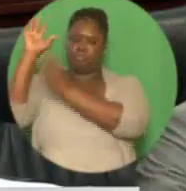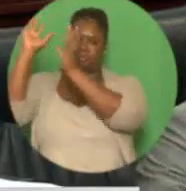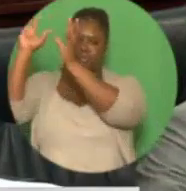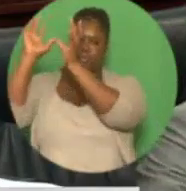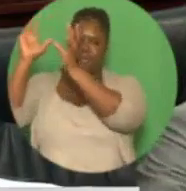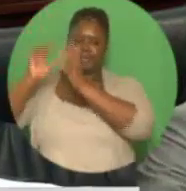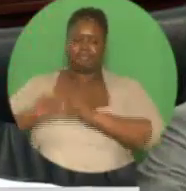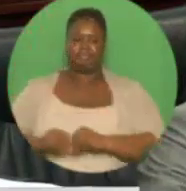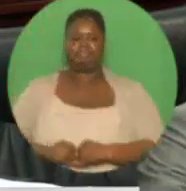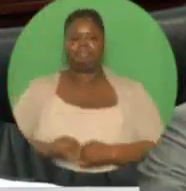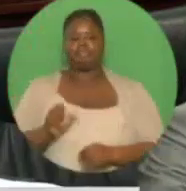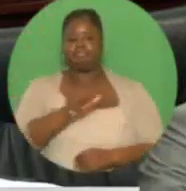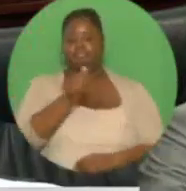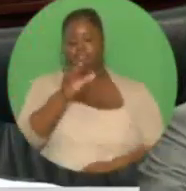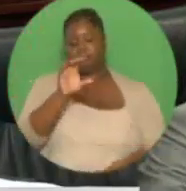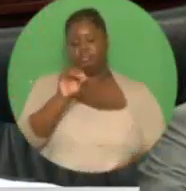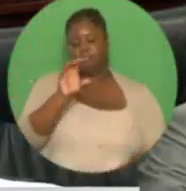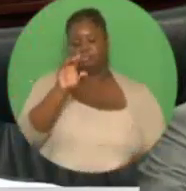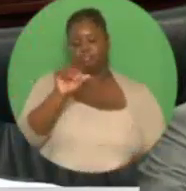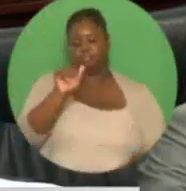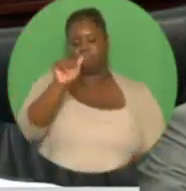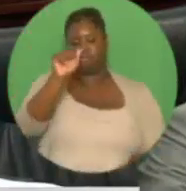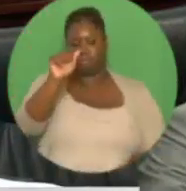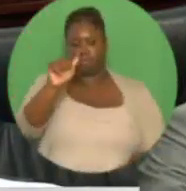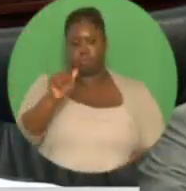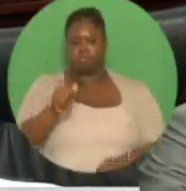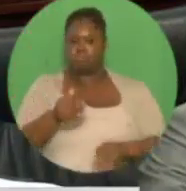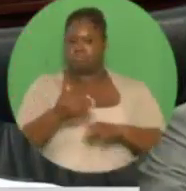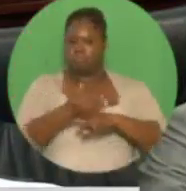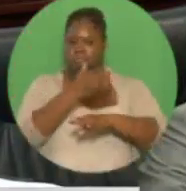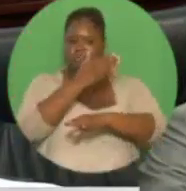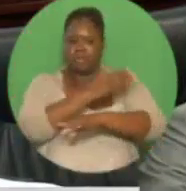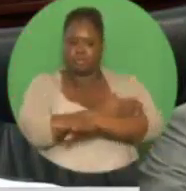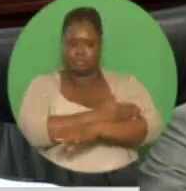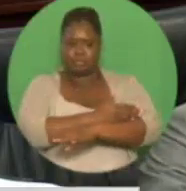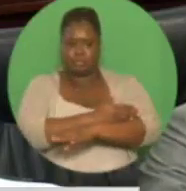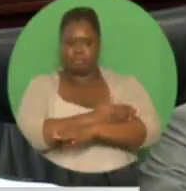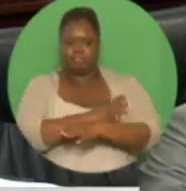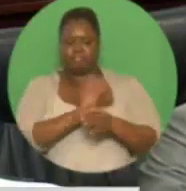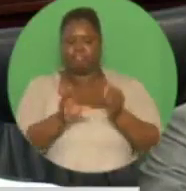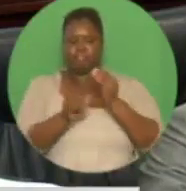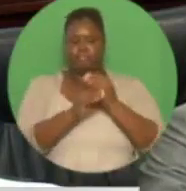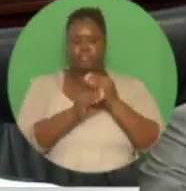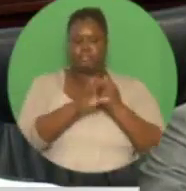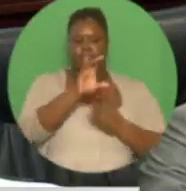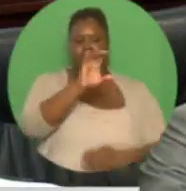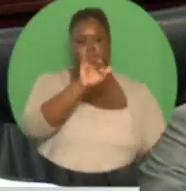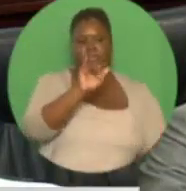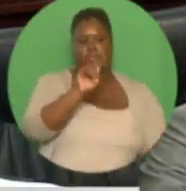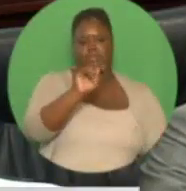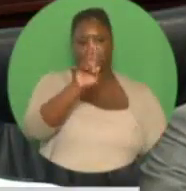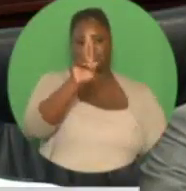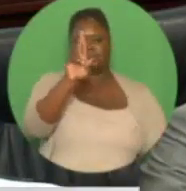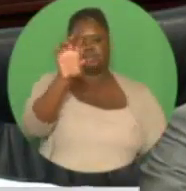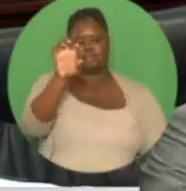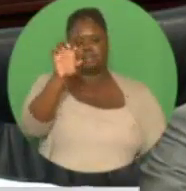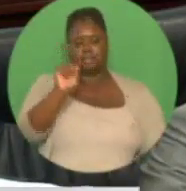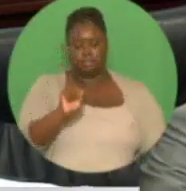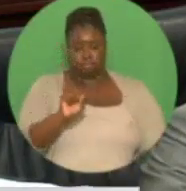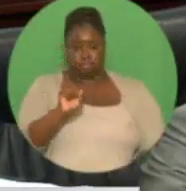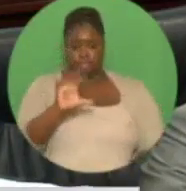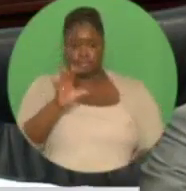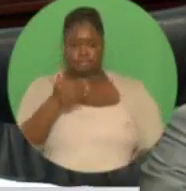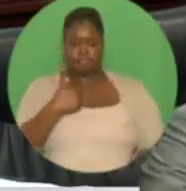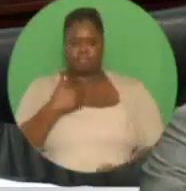improvement in varieties. The citrus industry was provided with 2,300 disease-free citrus plants and